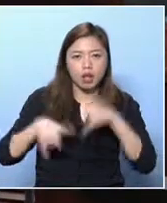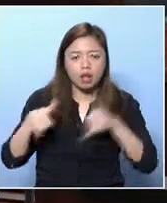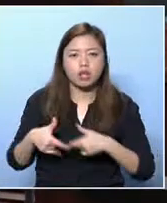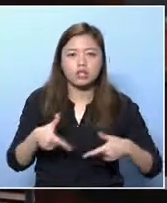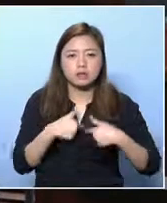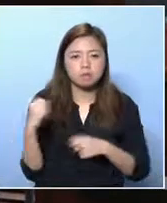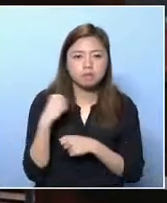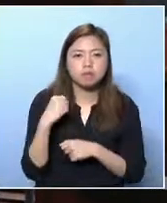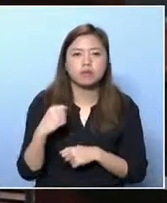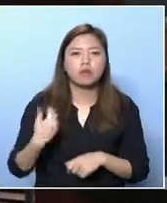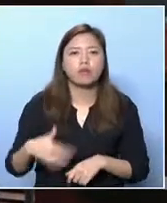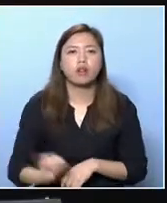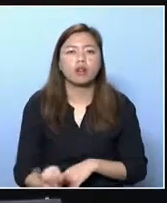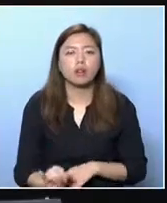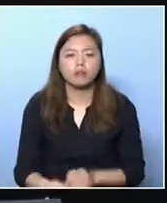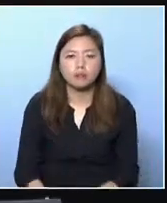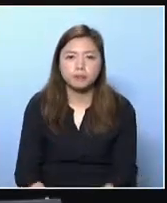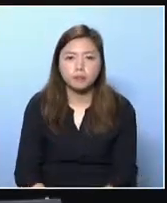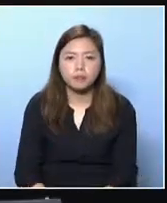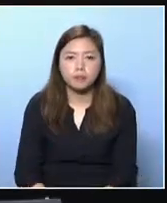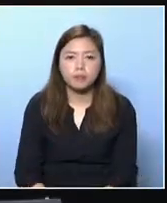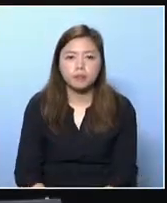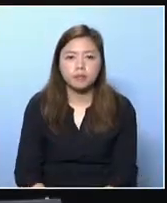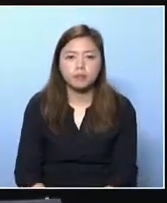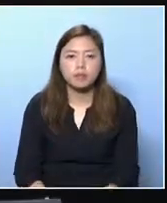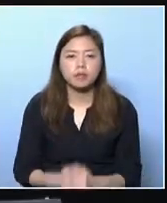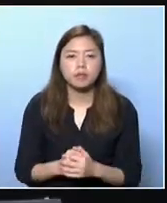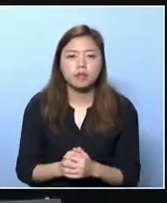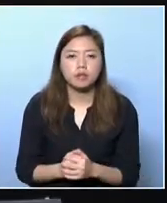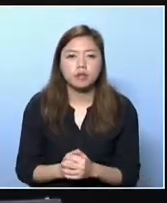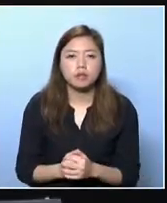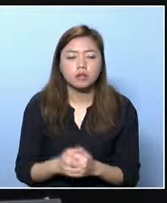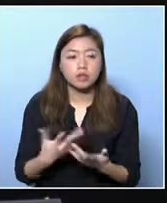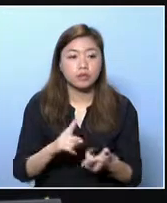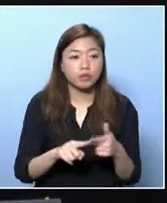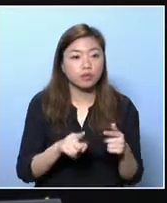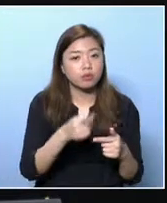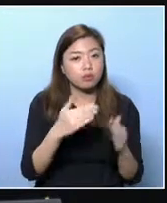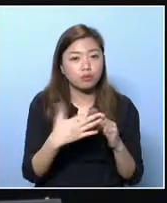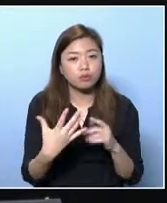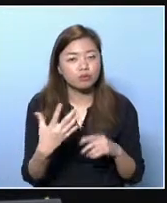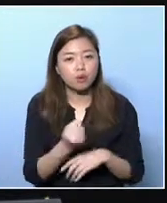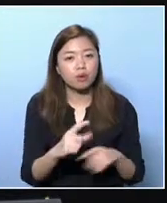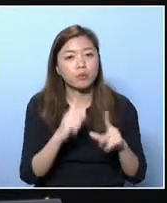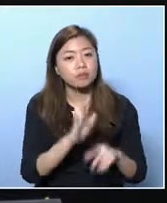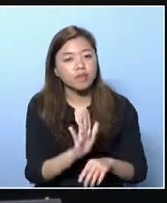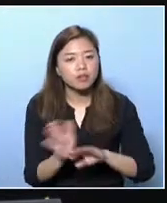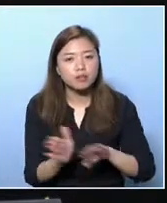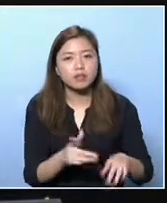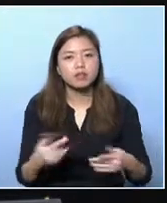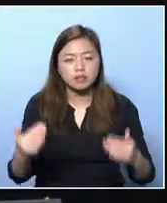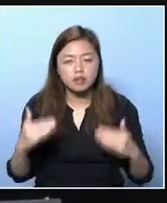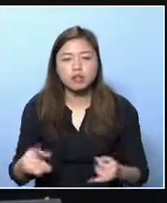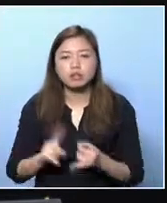better? I hope we can get a more comprehensive review after the full session is done.